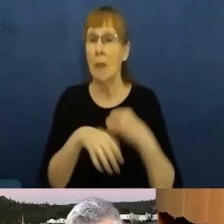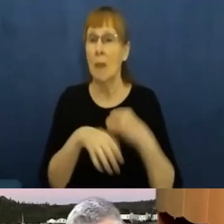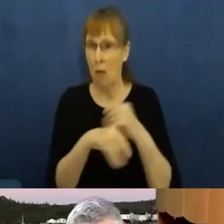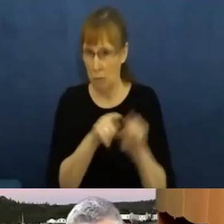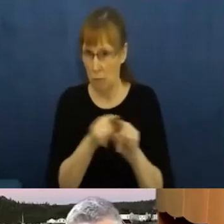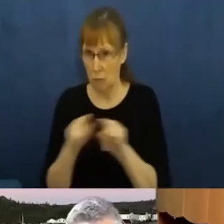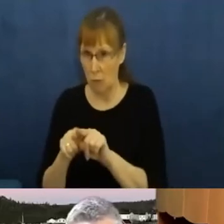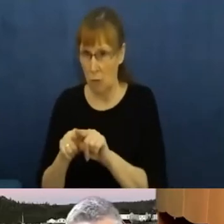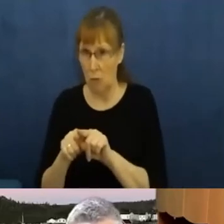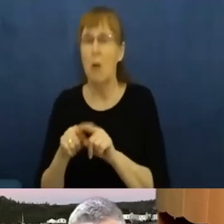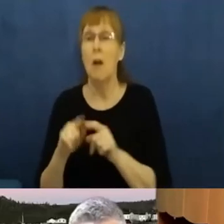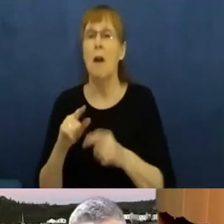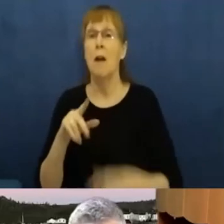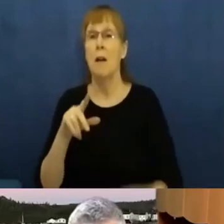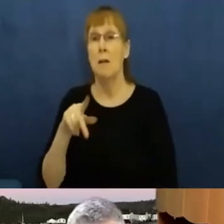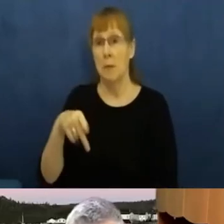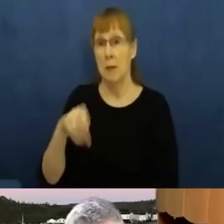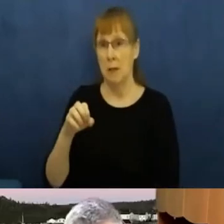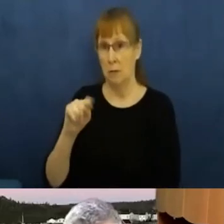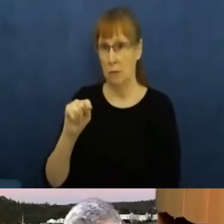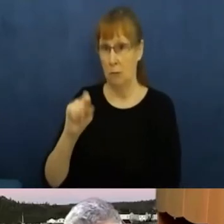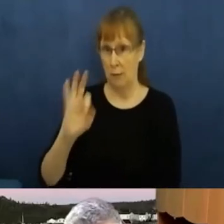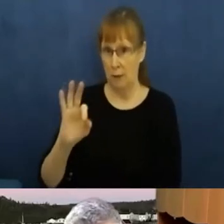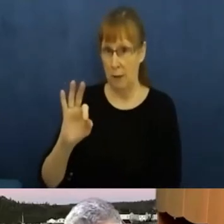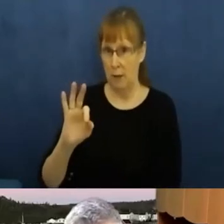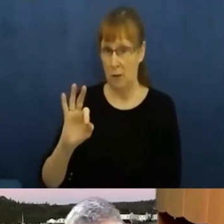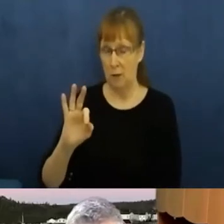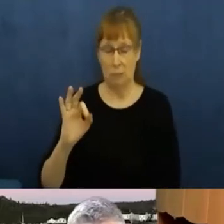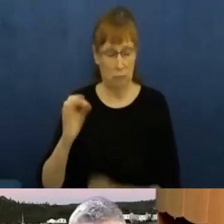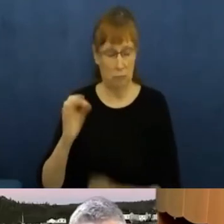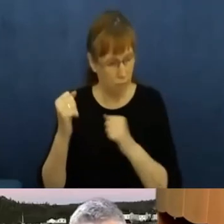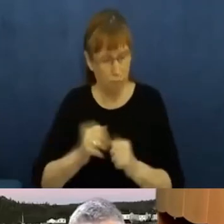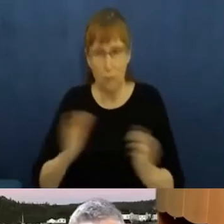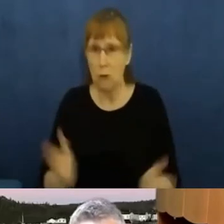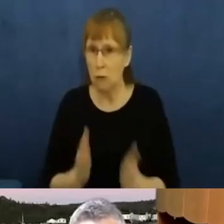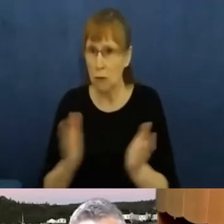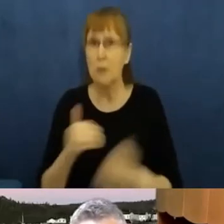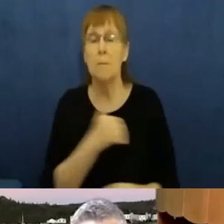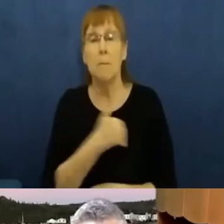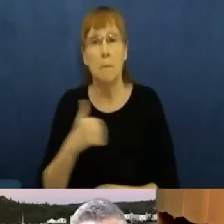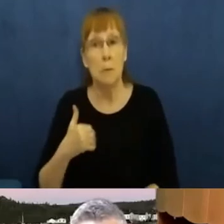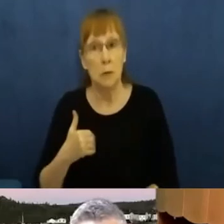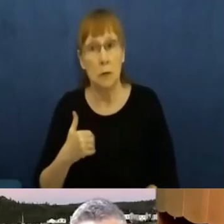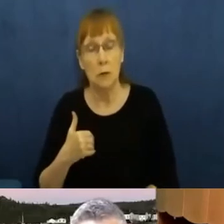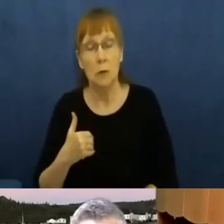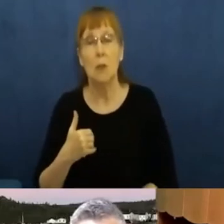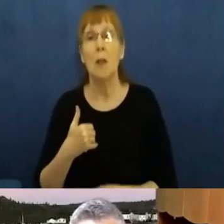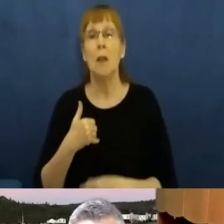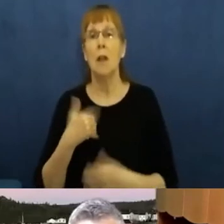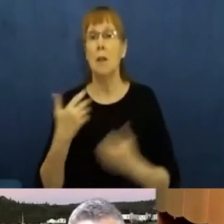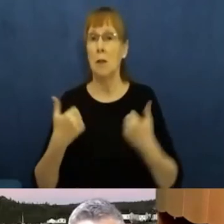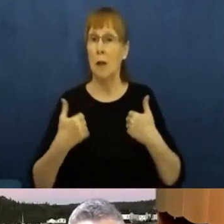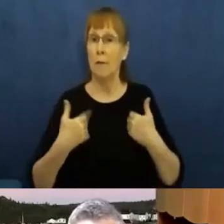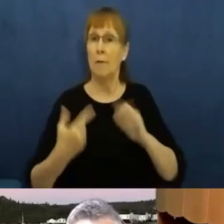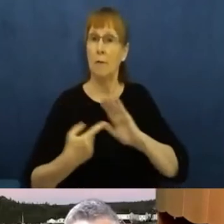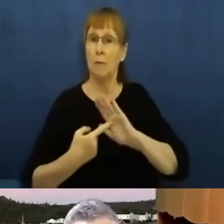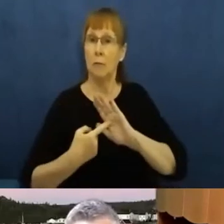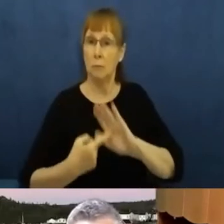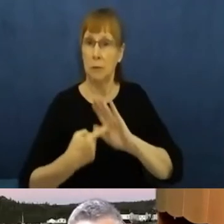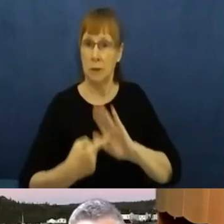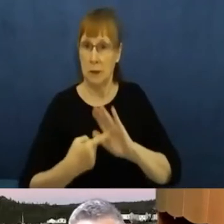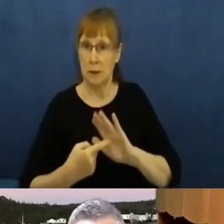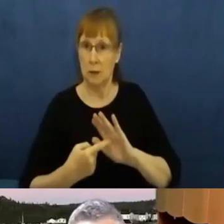et veille à assurer la représentation des membres des Premières Nations et des communautés Inuit et Métis au sein de ces cohorts de Boursier Boursière,